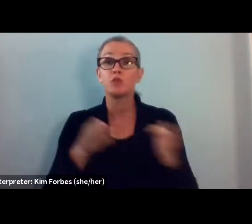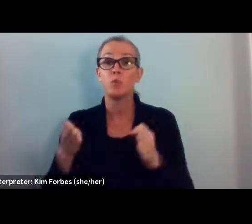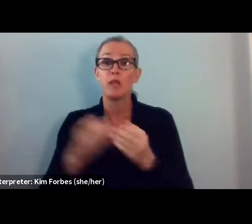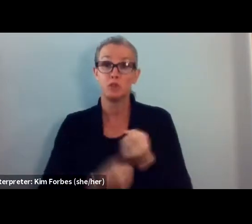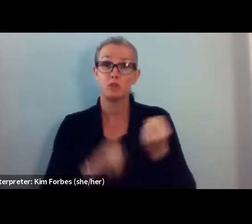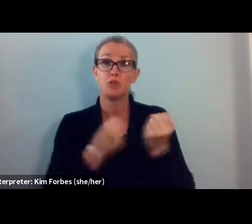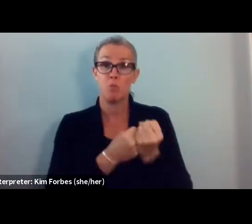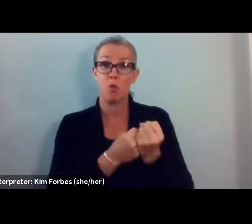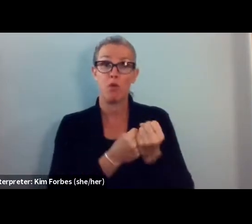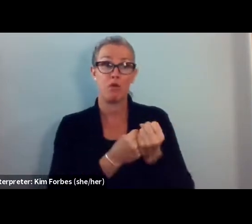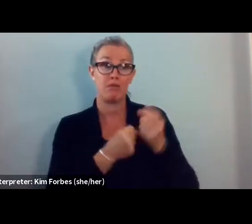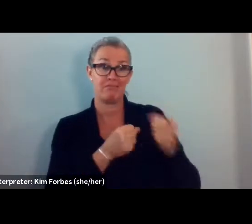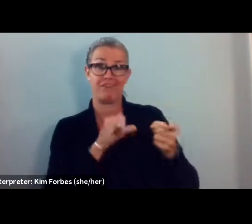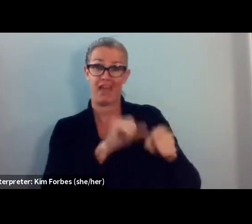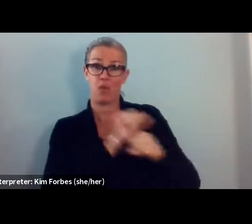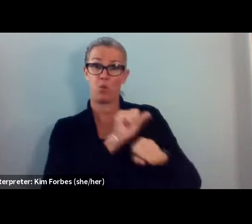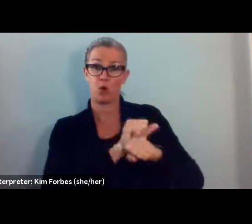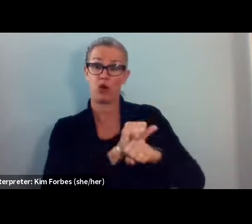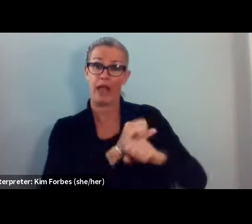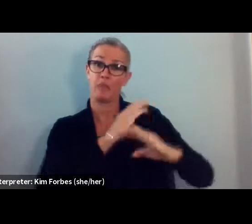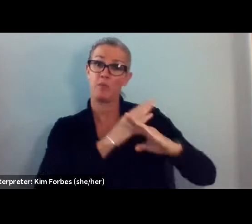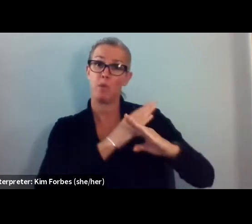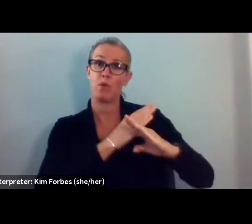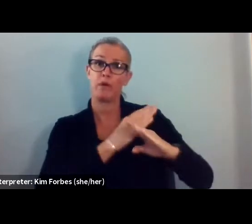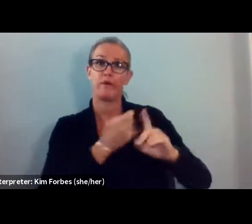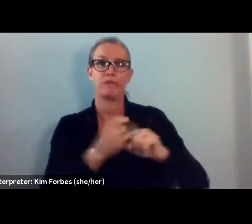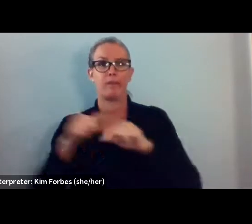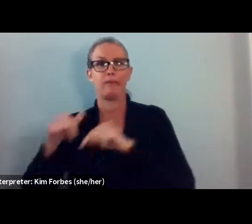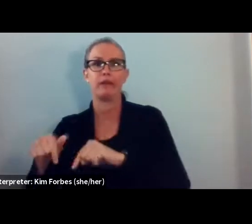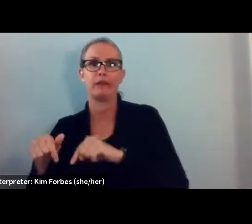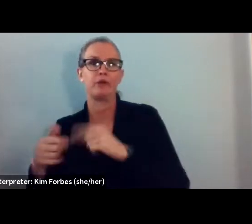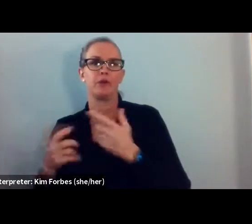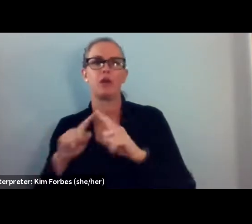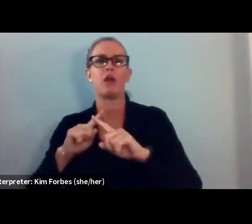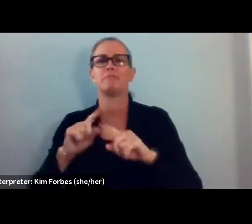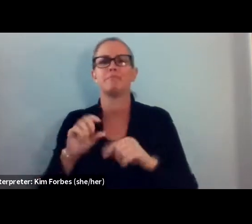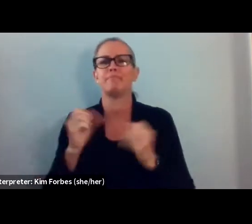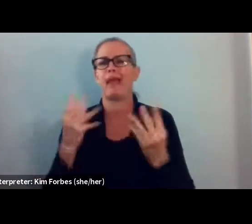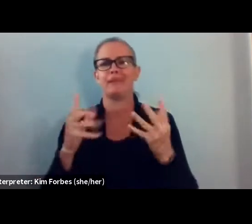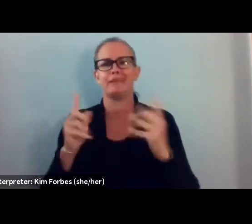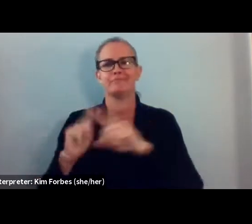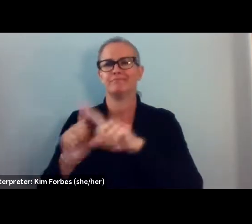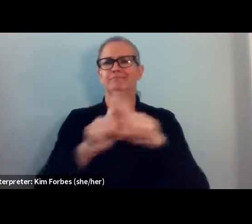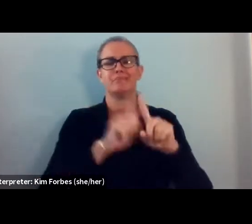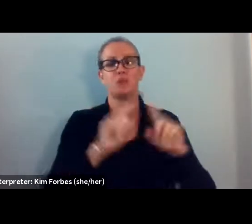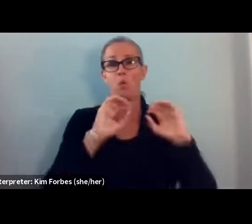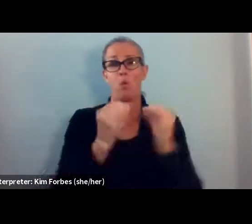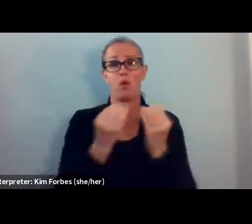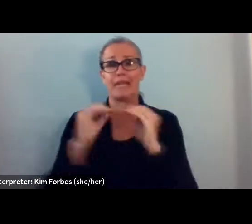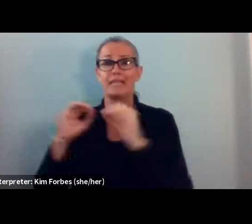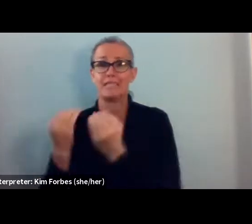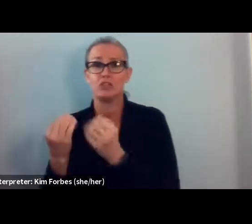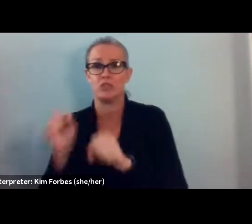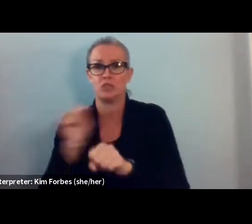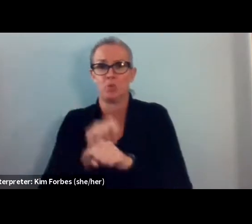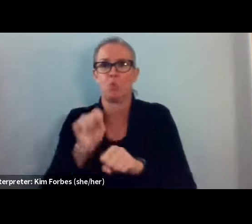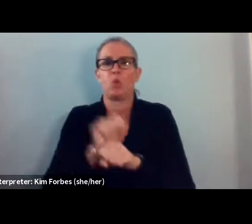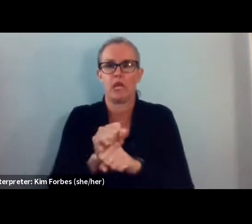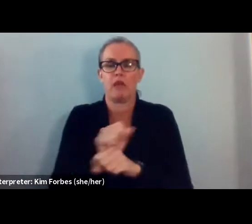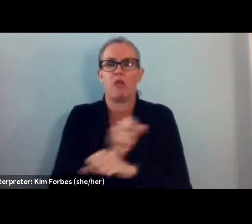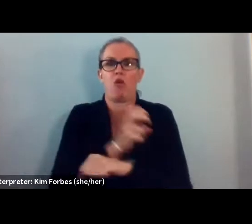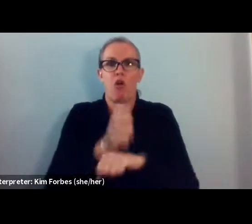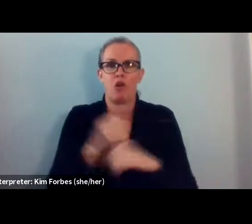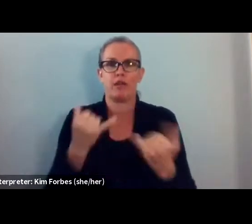the border. Al otro lado, as well as other organizations are working to file applications